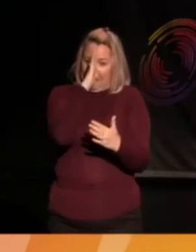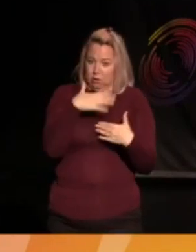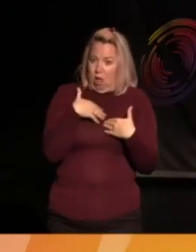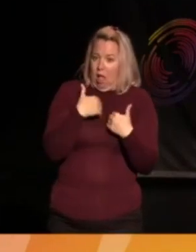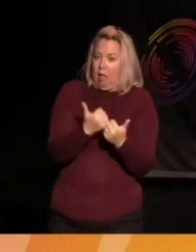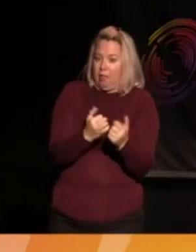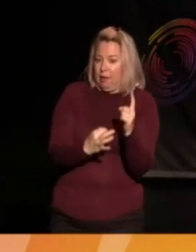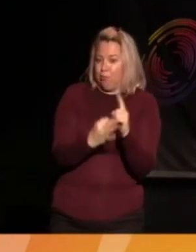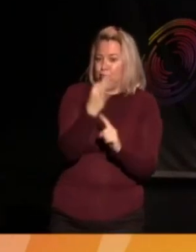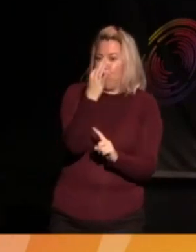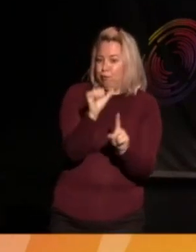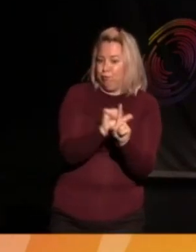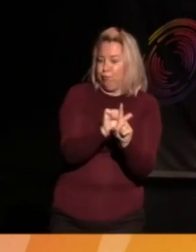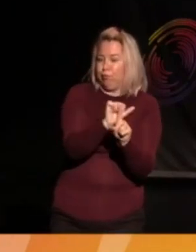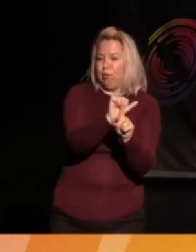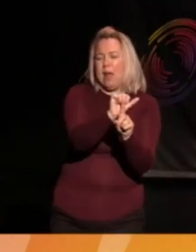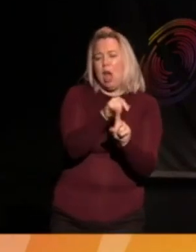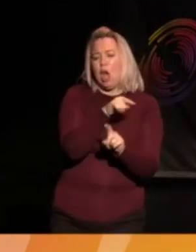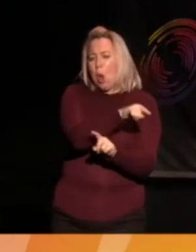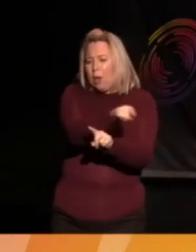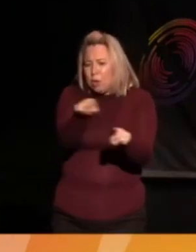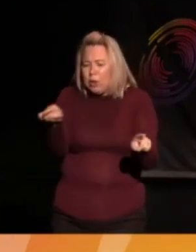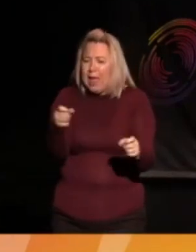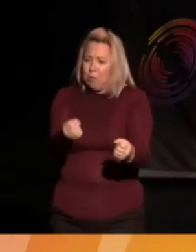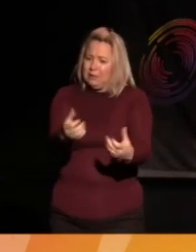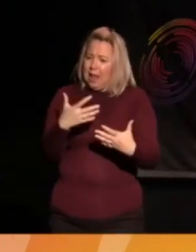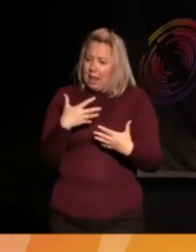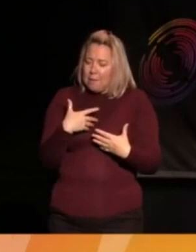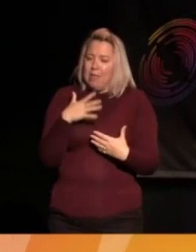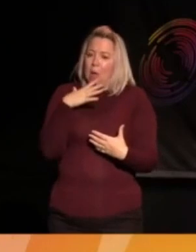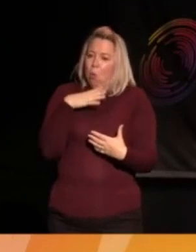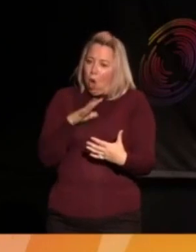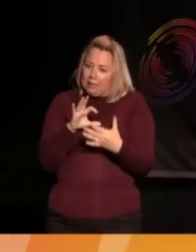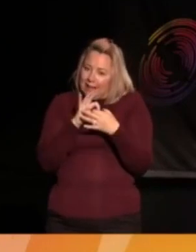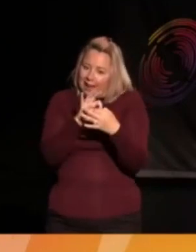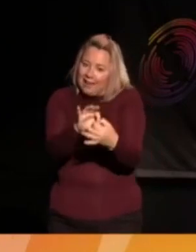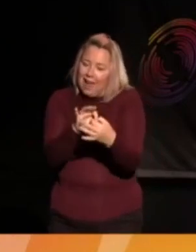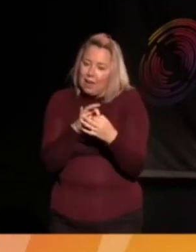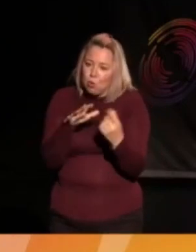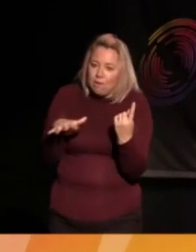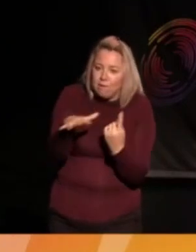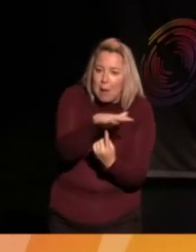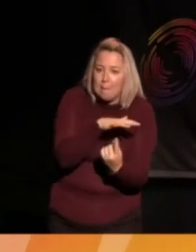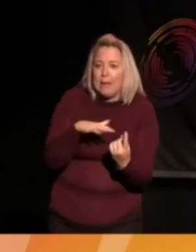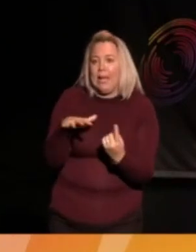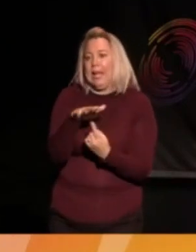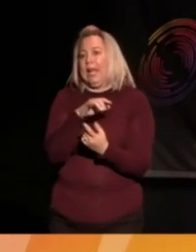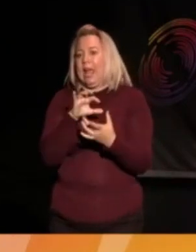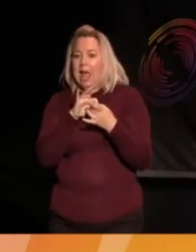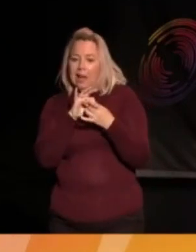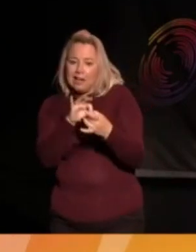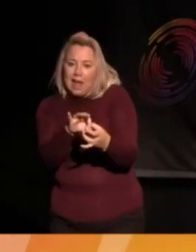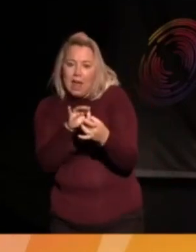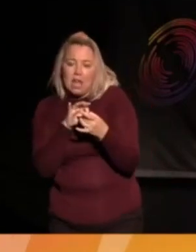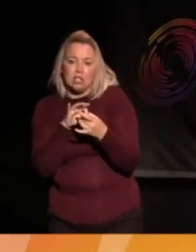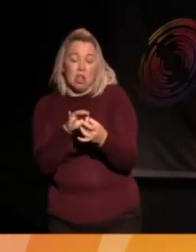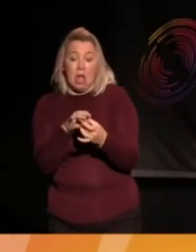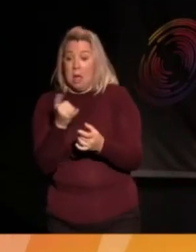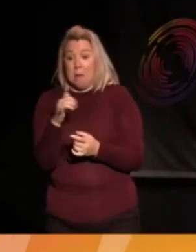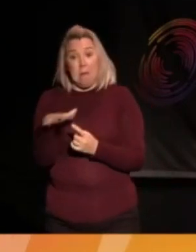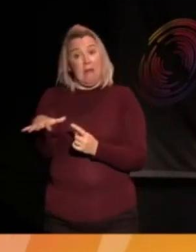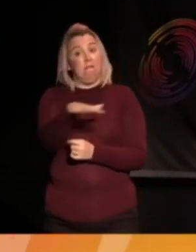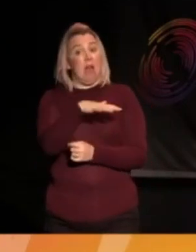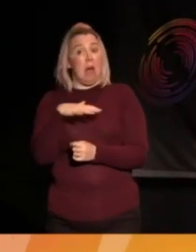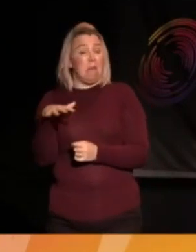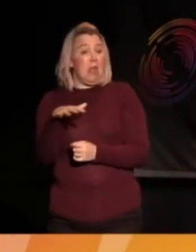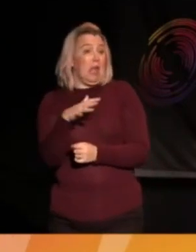that need for engaging with young people and families and also bringing in families and families that might not necessarily